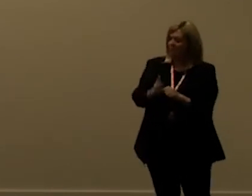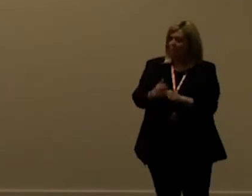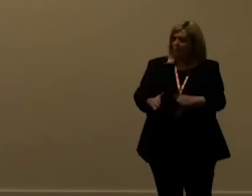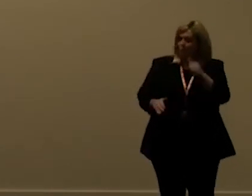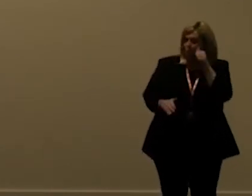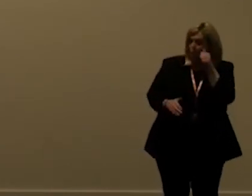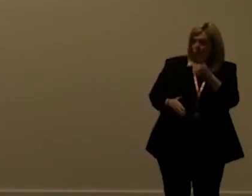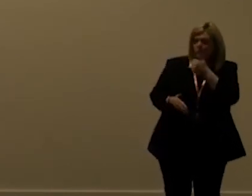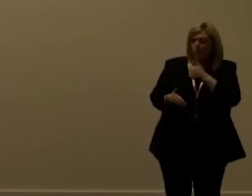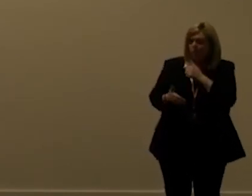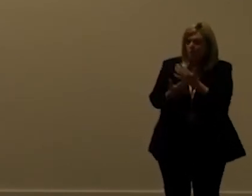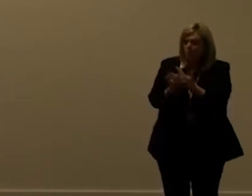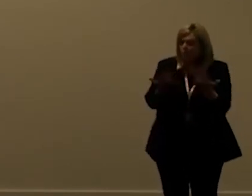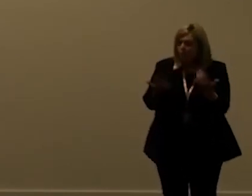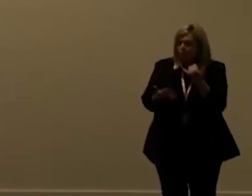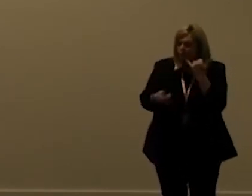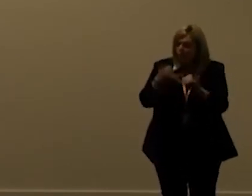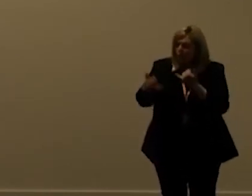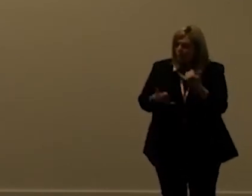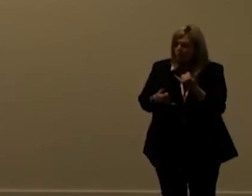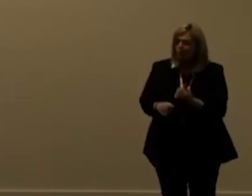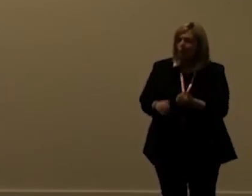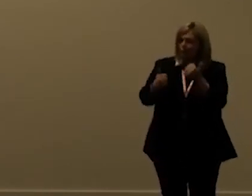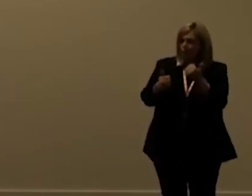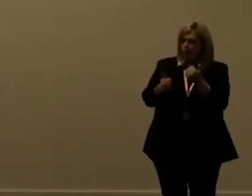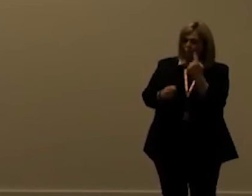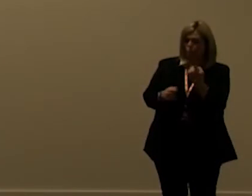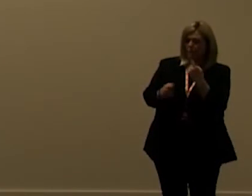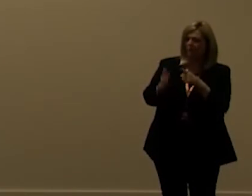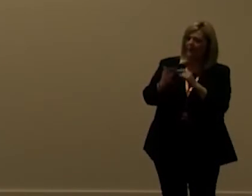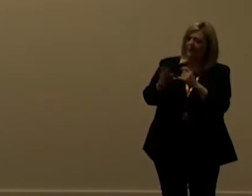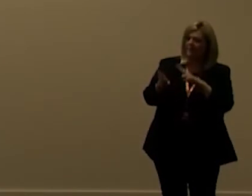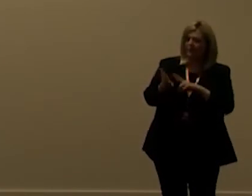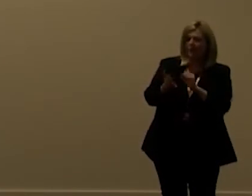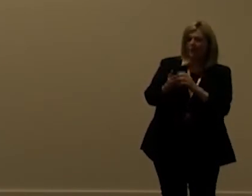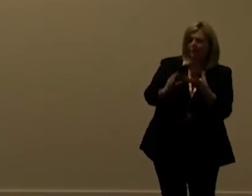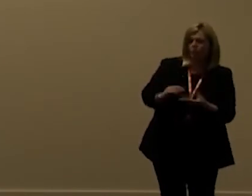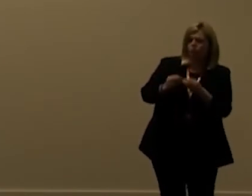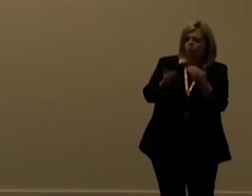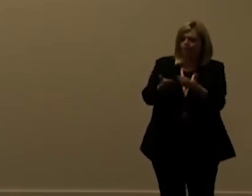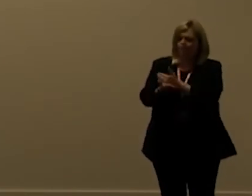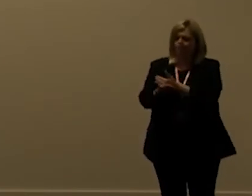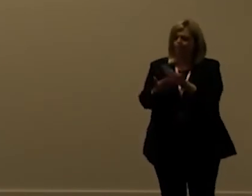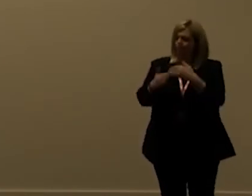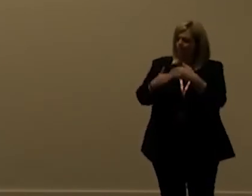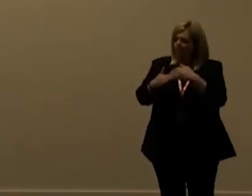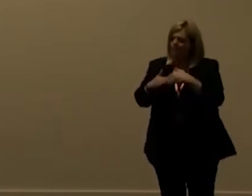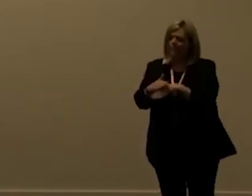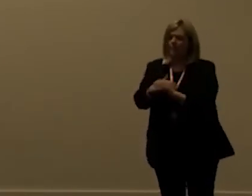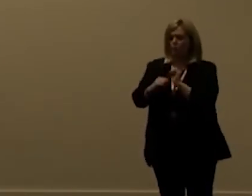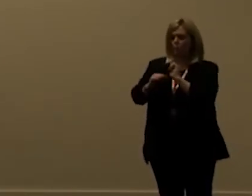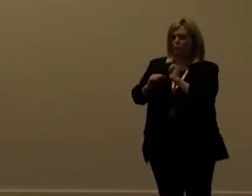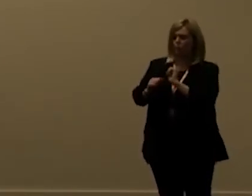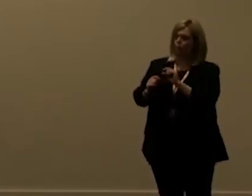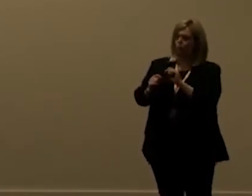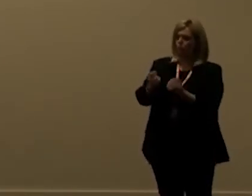know that you're going to be using a lot of api calls it would be really good if you as an isv could like bundle the eyes that those into that to your